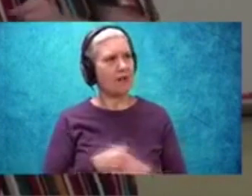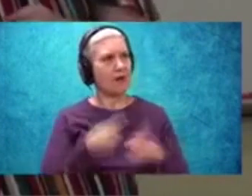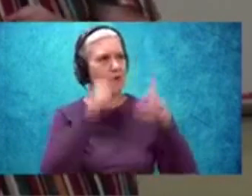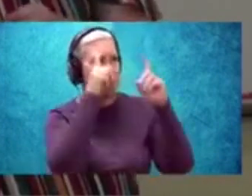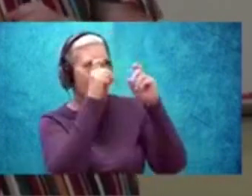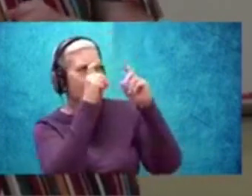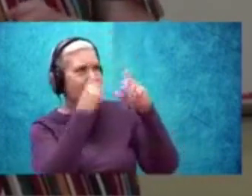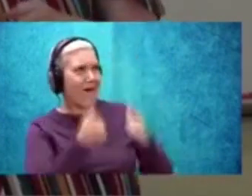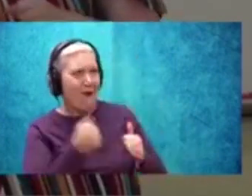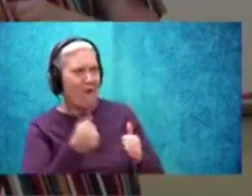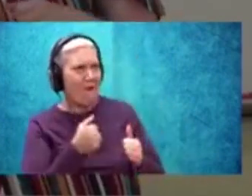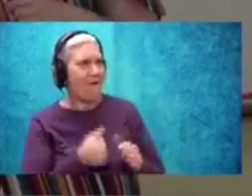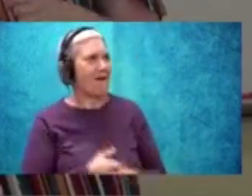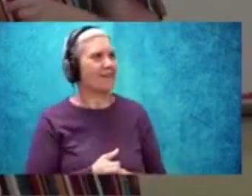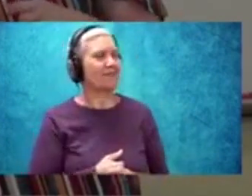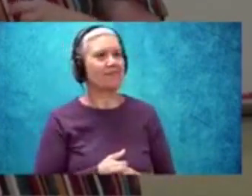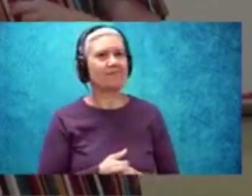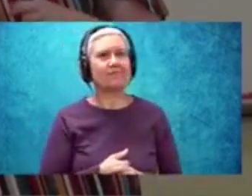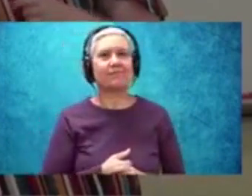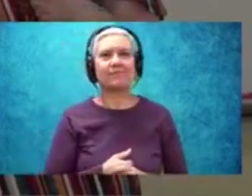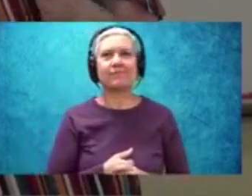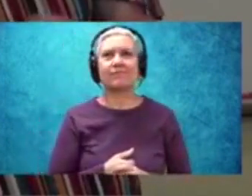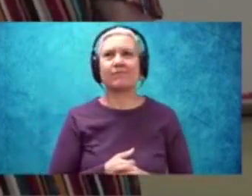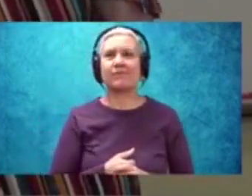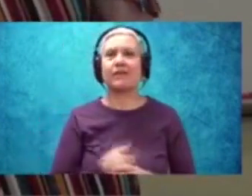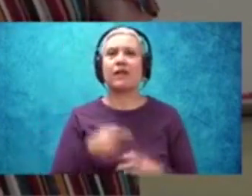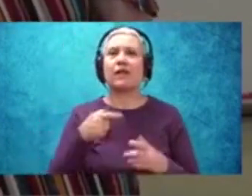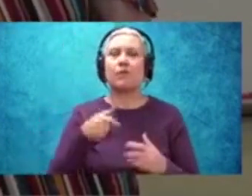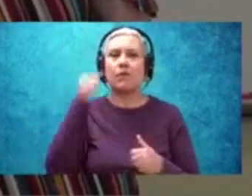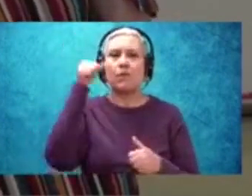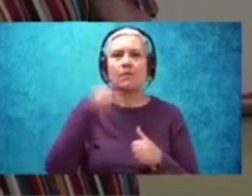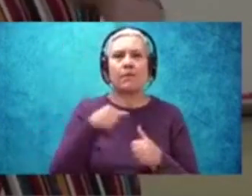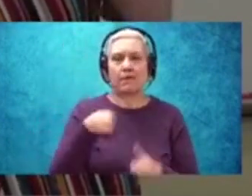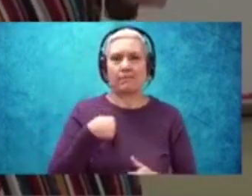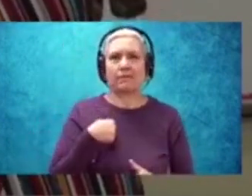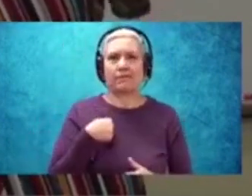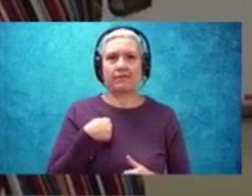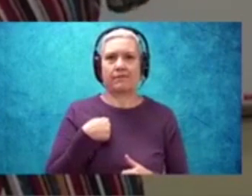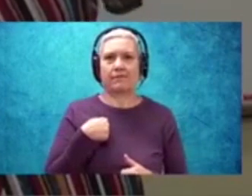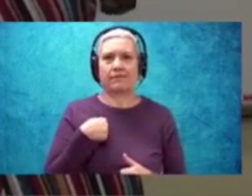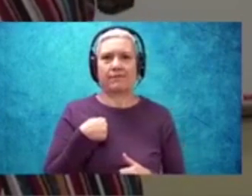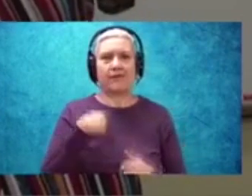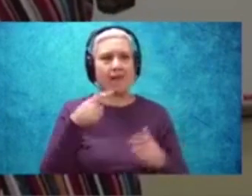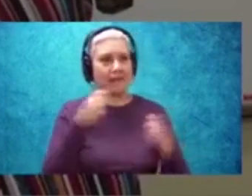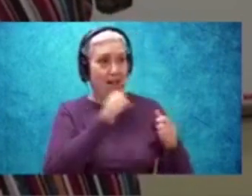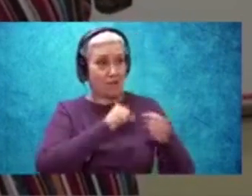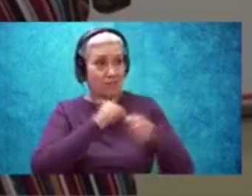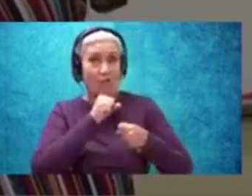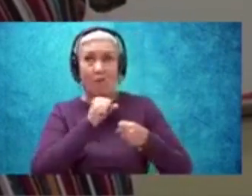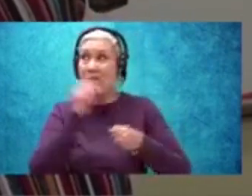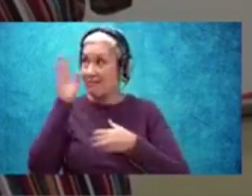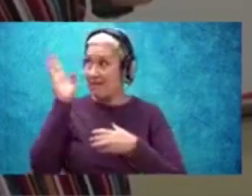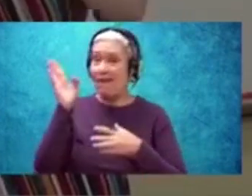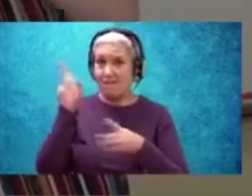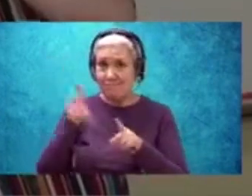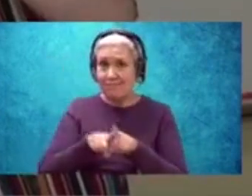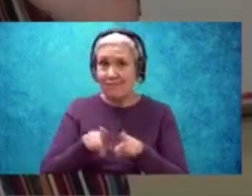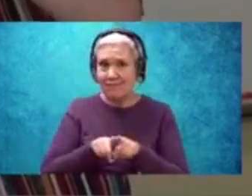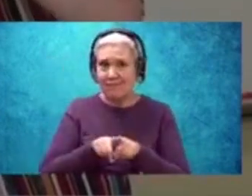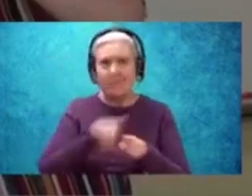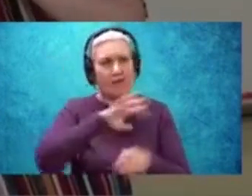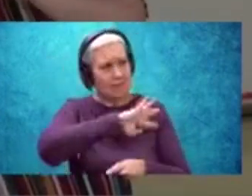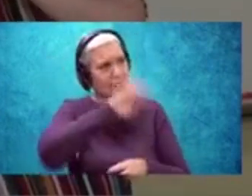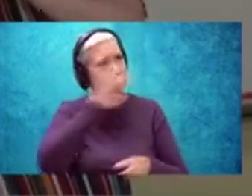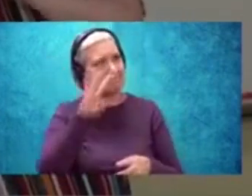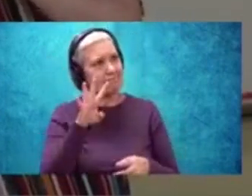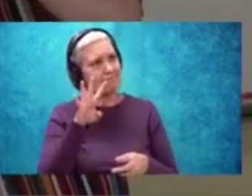picture of it right now. And that rainbow reminds me that even though that storm is back there, that rainbow